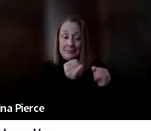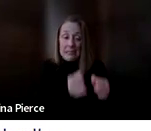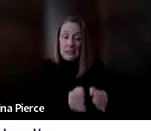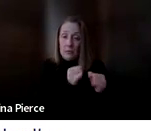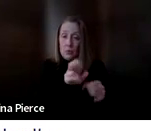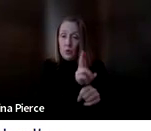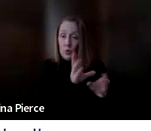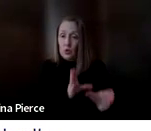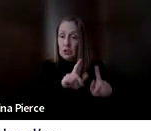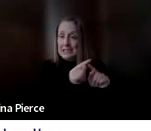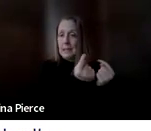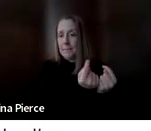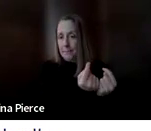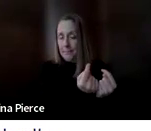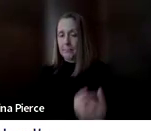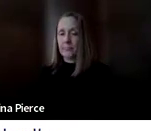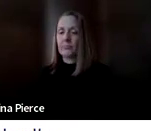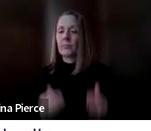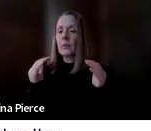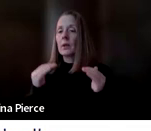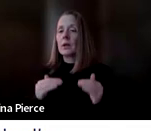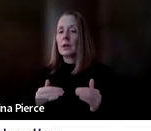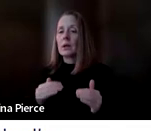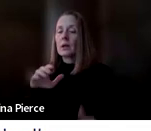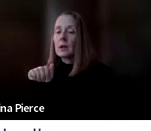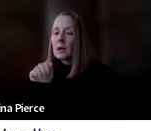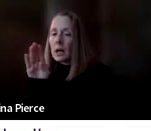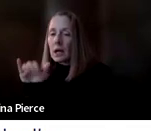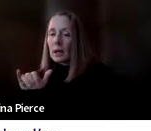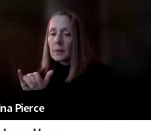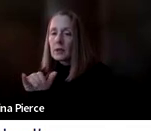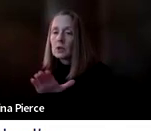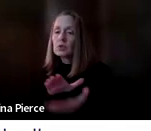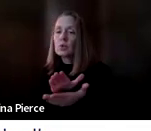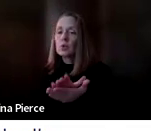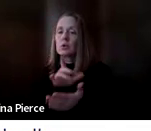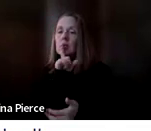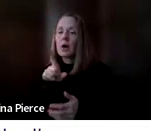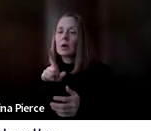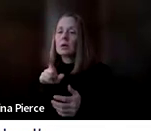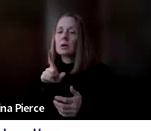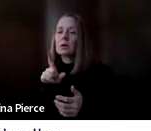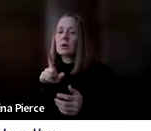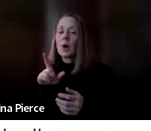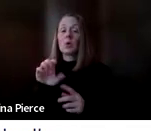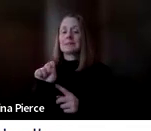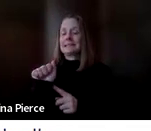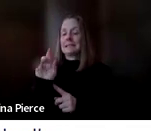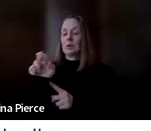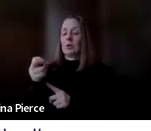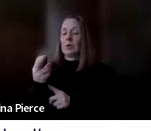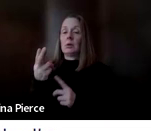mentioned too that schools are required, in response to Sarah said that schools are required to provide AAC if the student needs it to